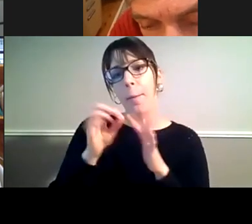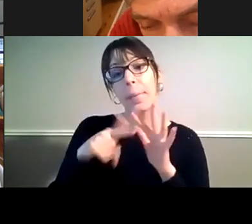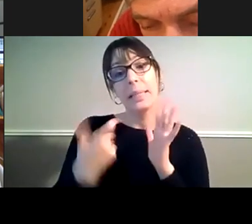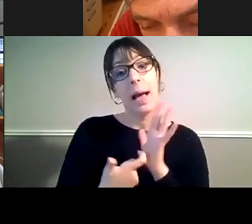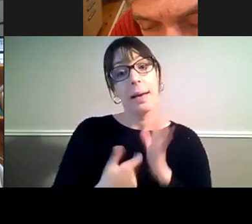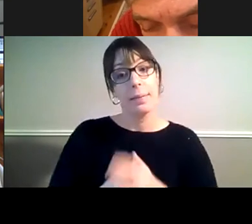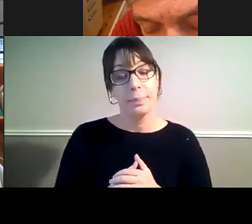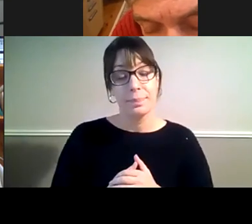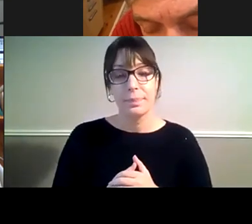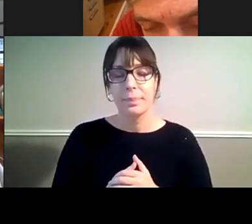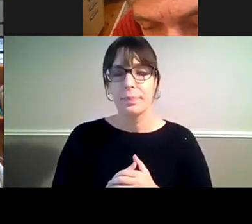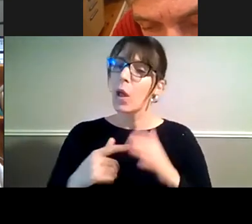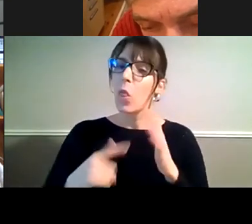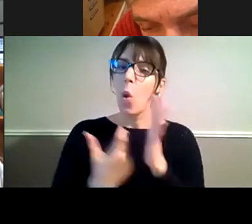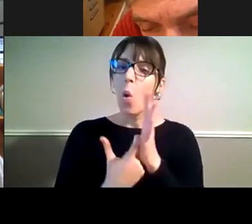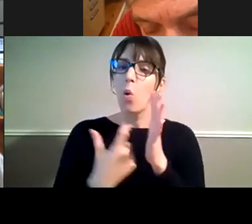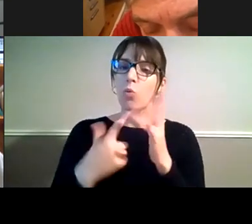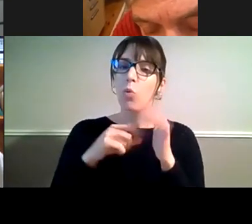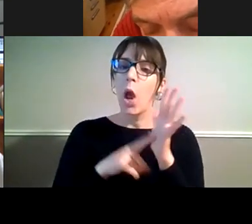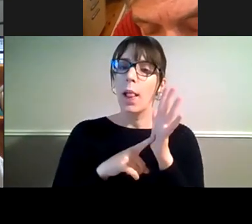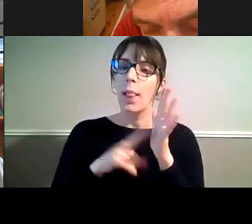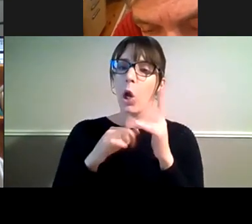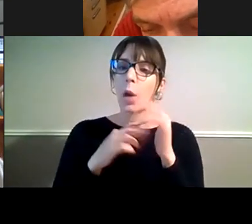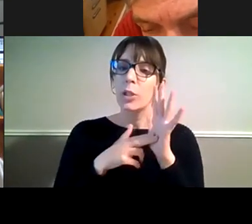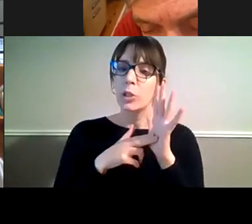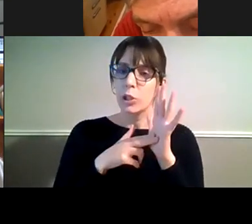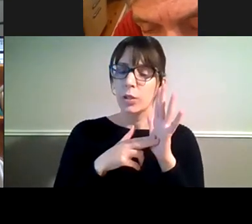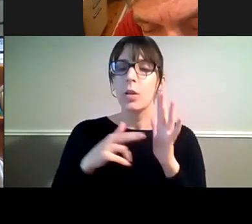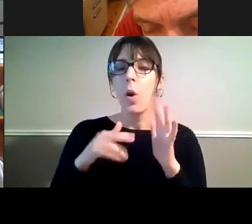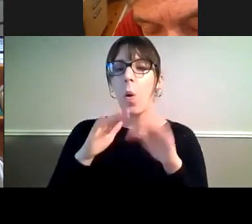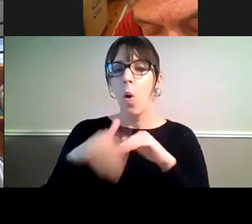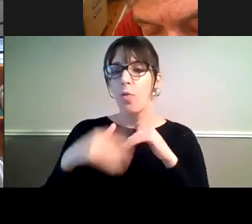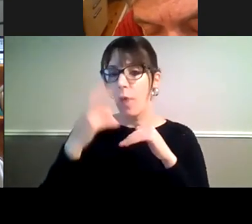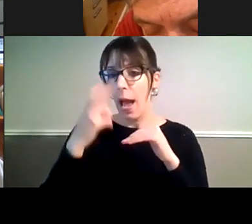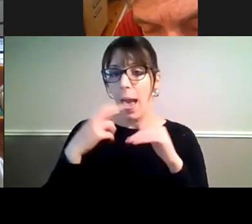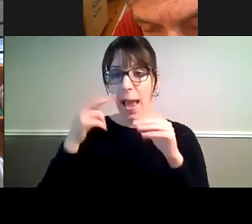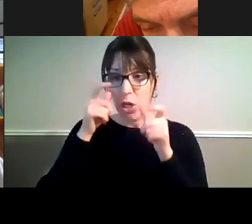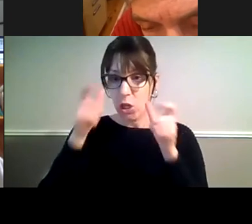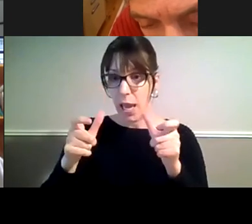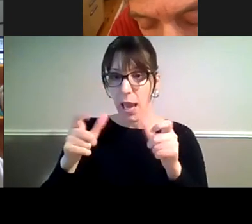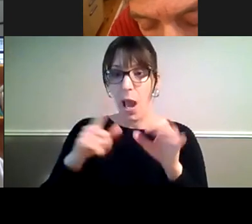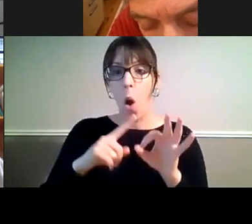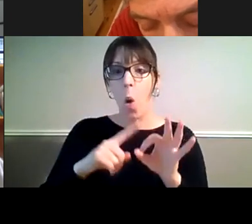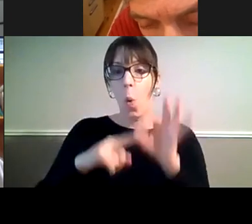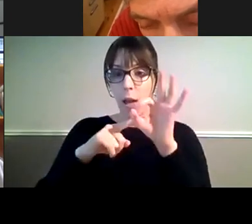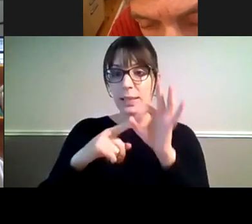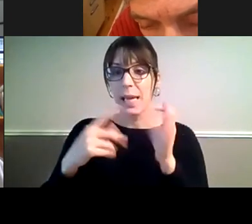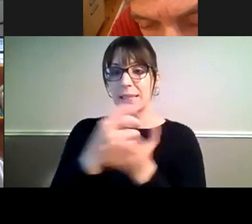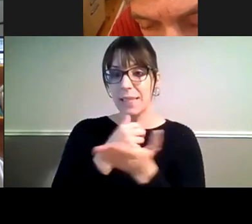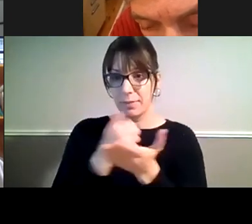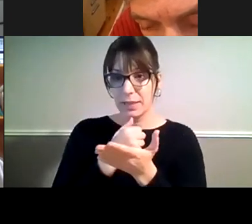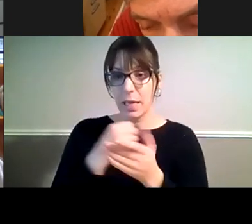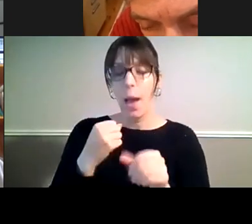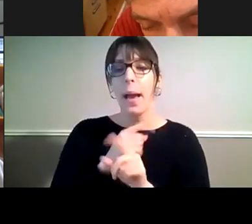Royal Commission into Aged Care Quality and Safety recently made a number of recommendations